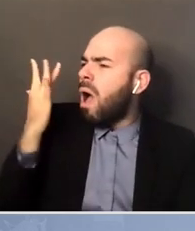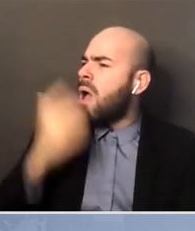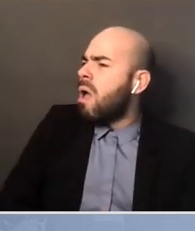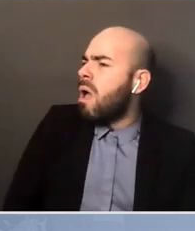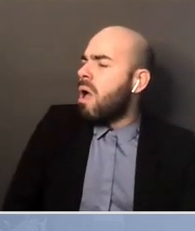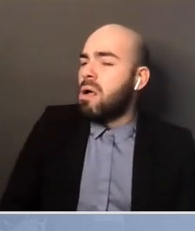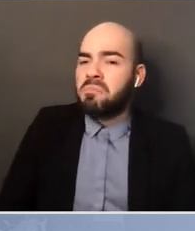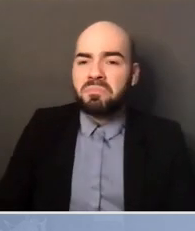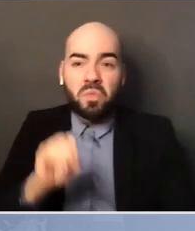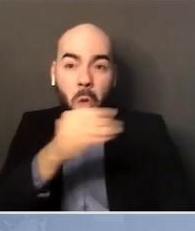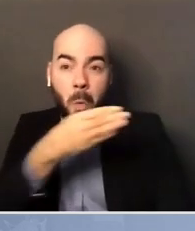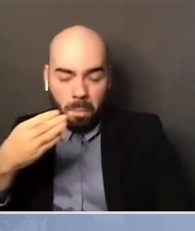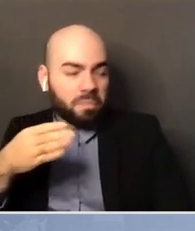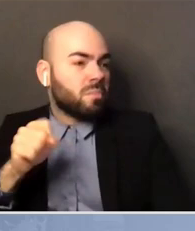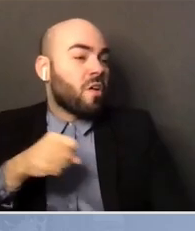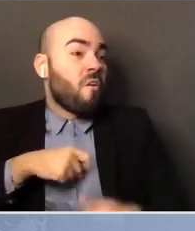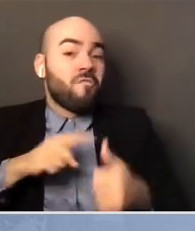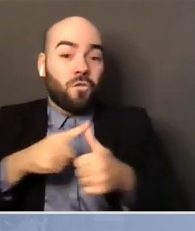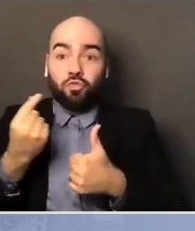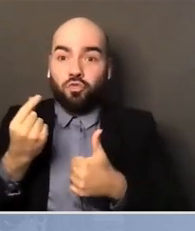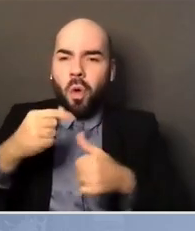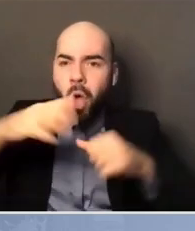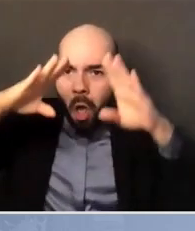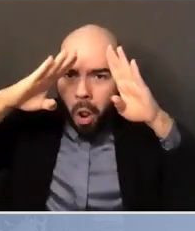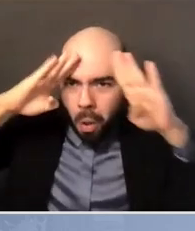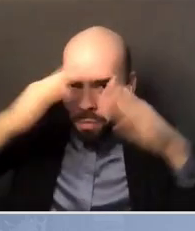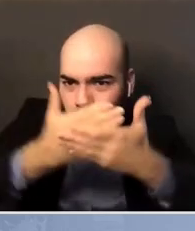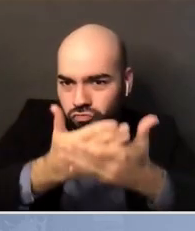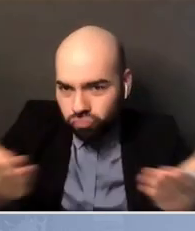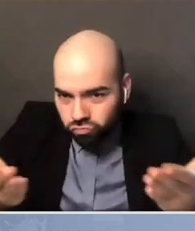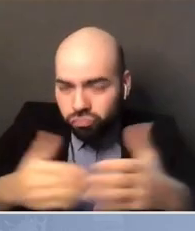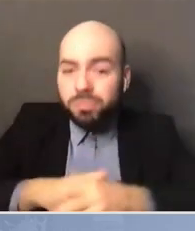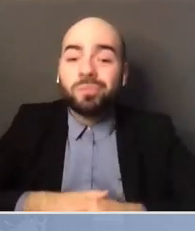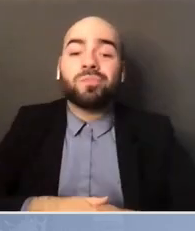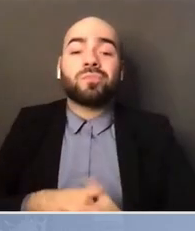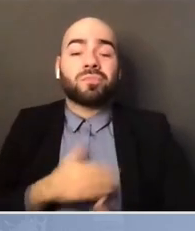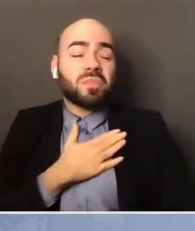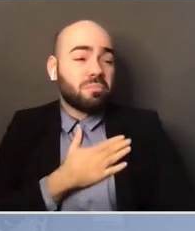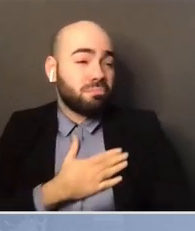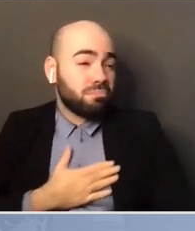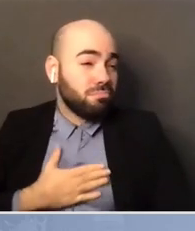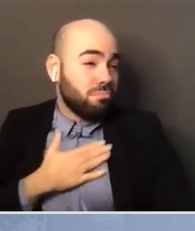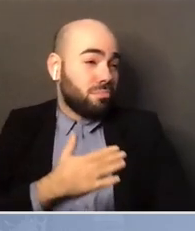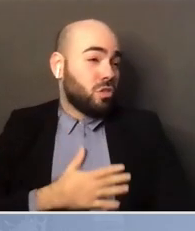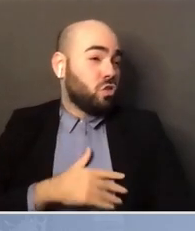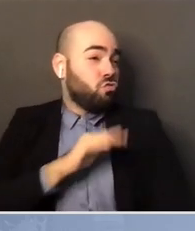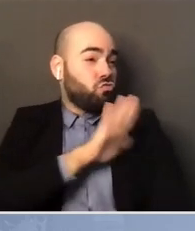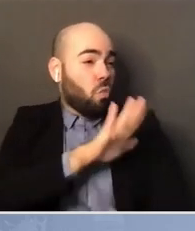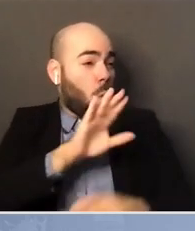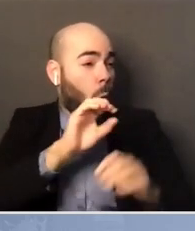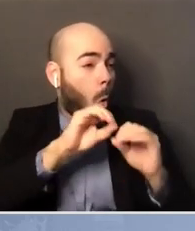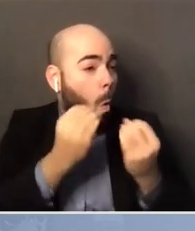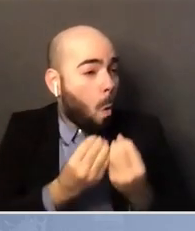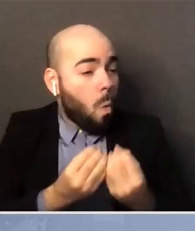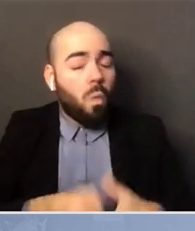say hello to everybody. And please give your organizations, your,